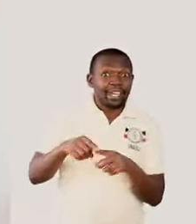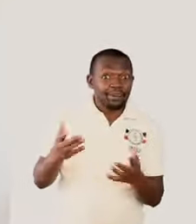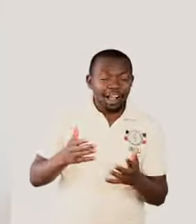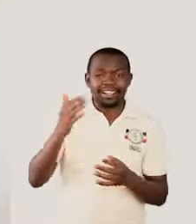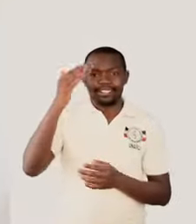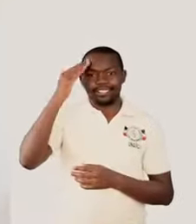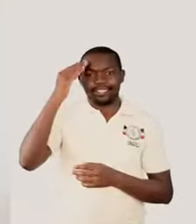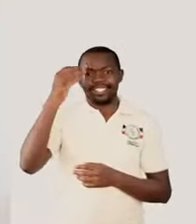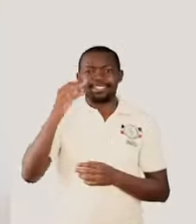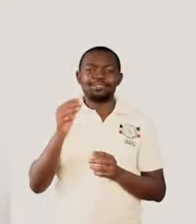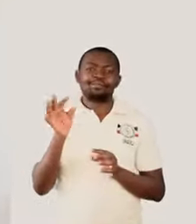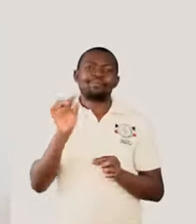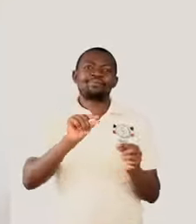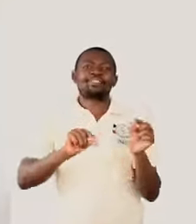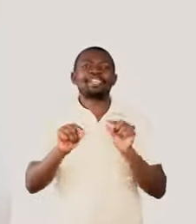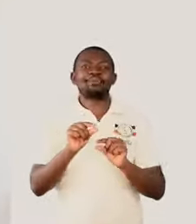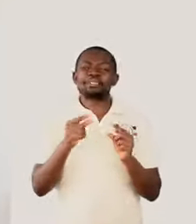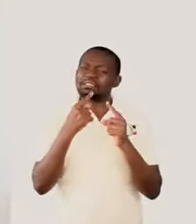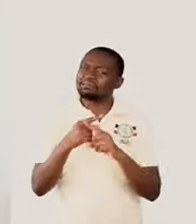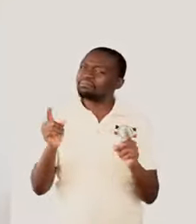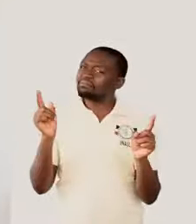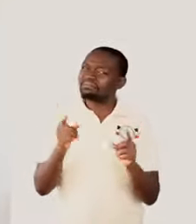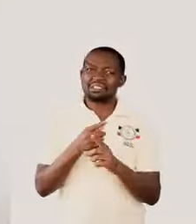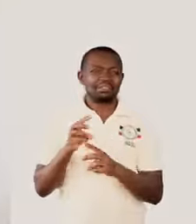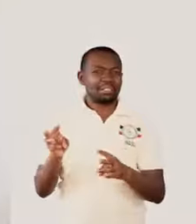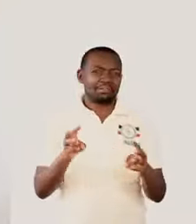in very many ways.